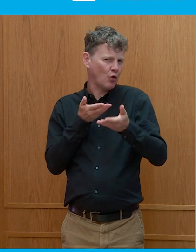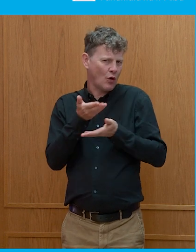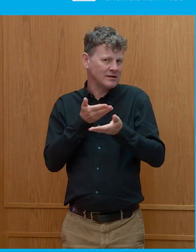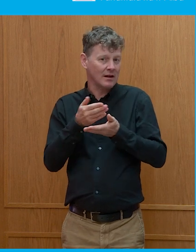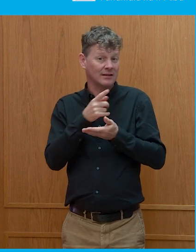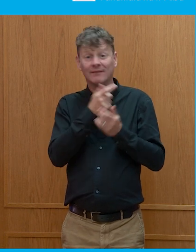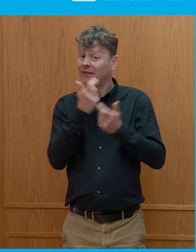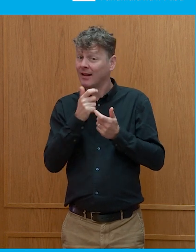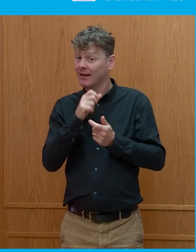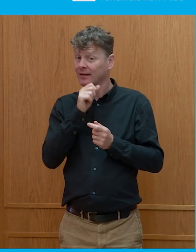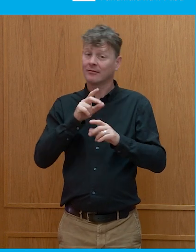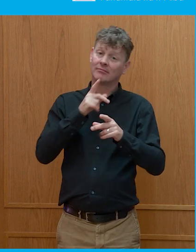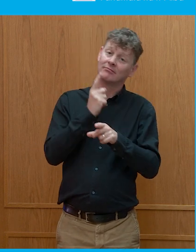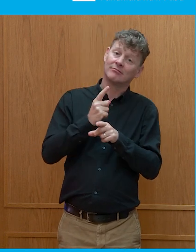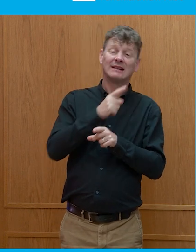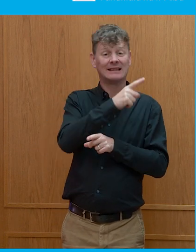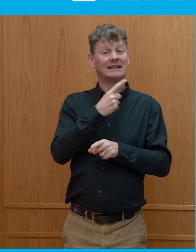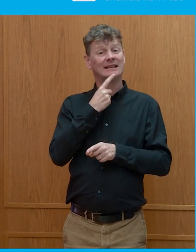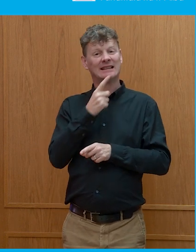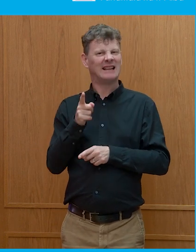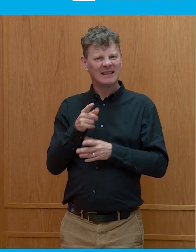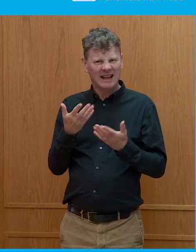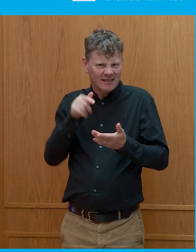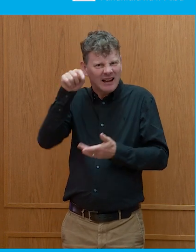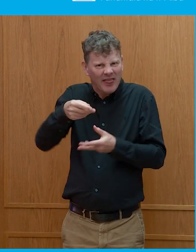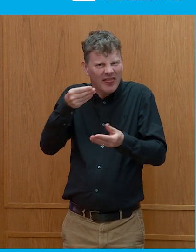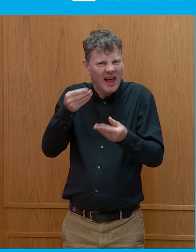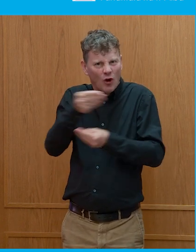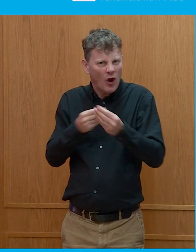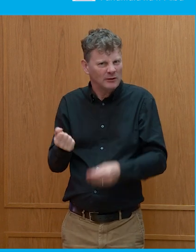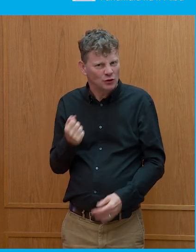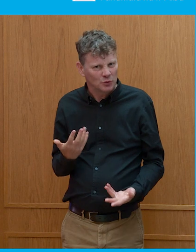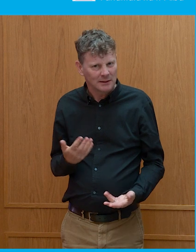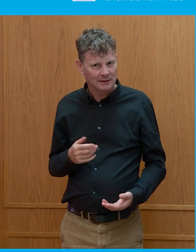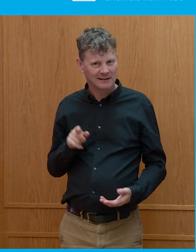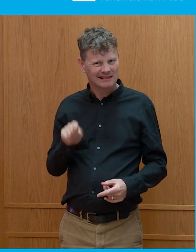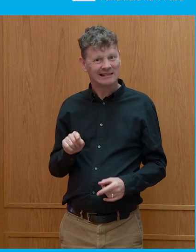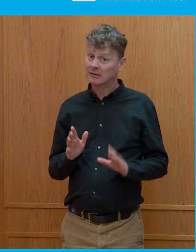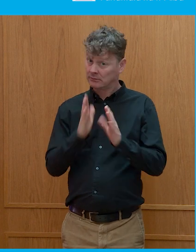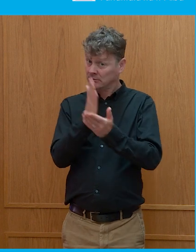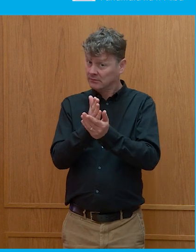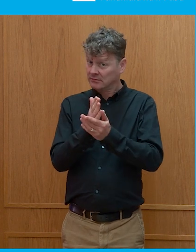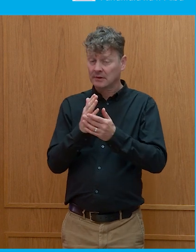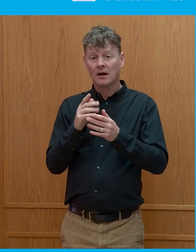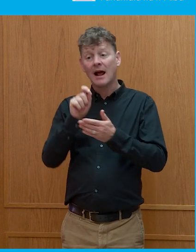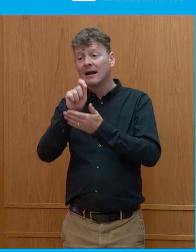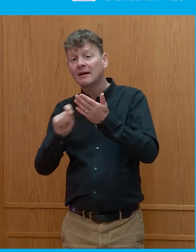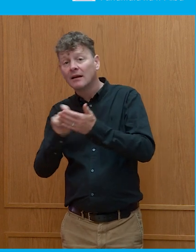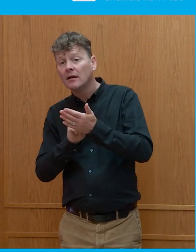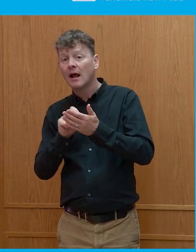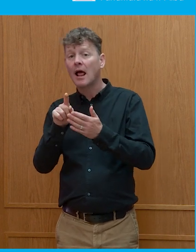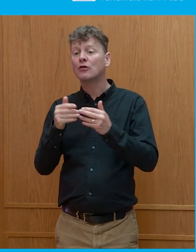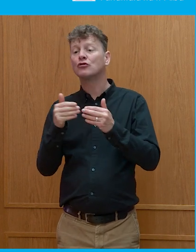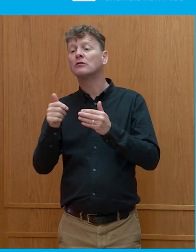he's funny. But he had a saying, it's the economy, stupid. And it's true. You can really boil down what's going to happen in an election